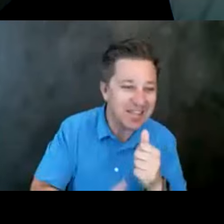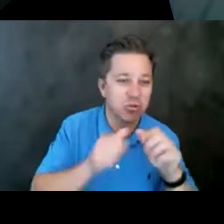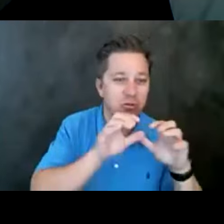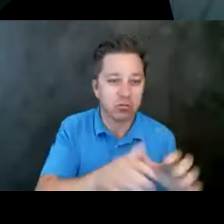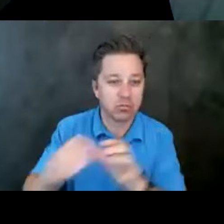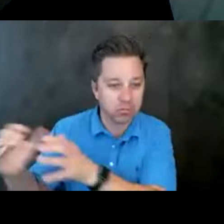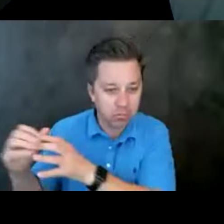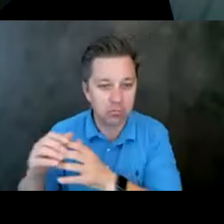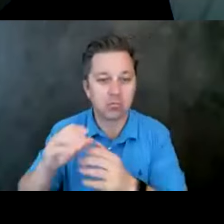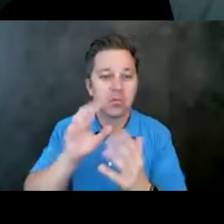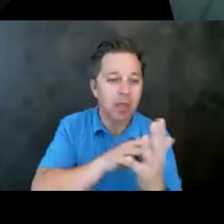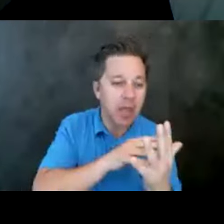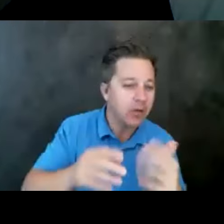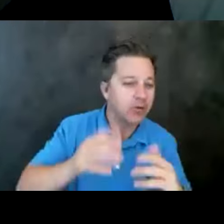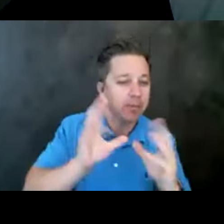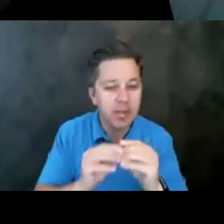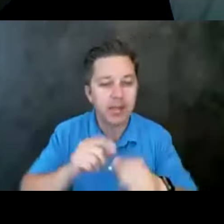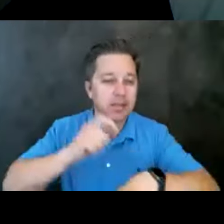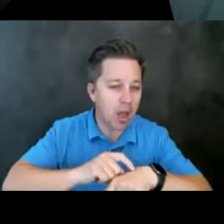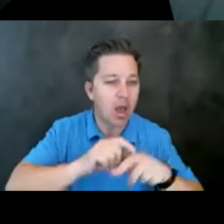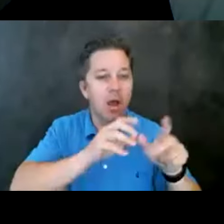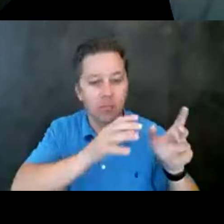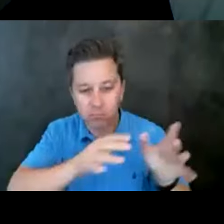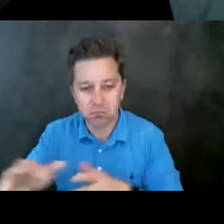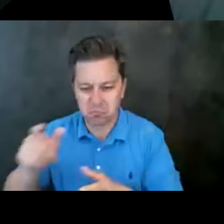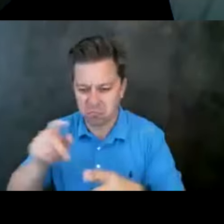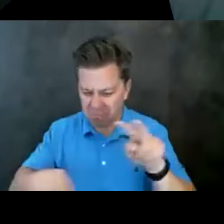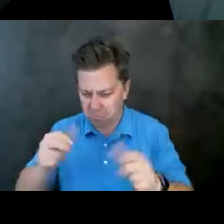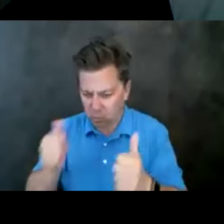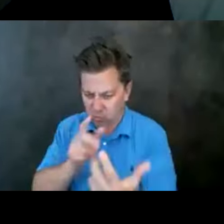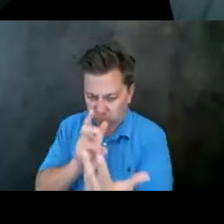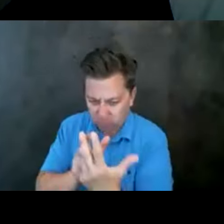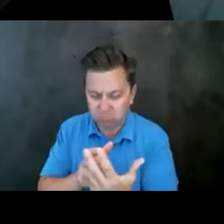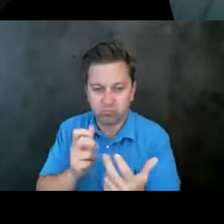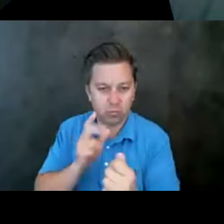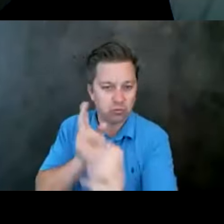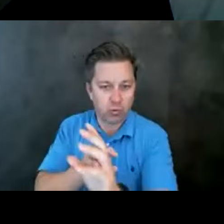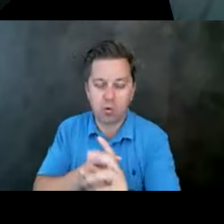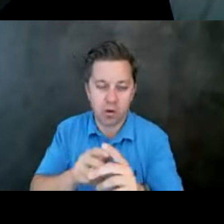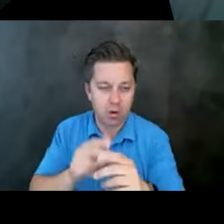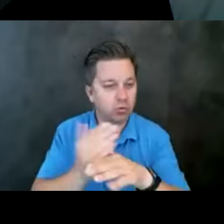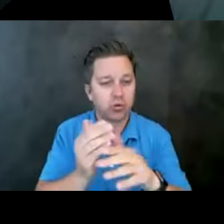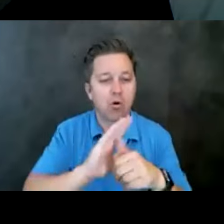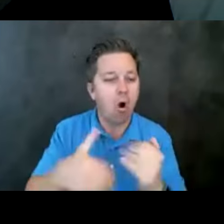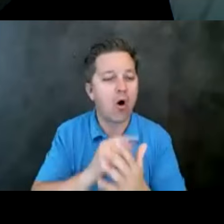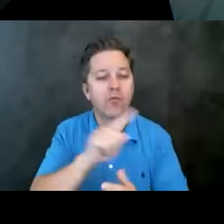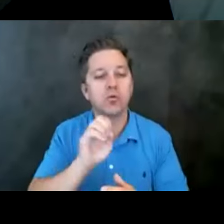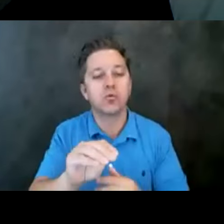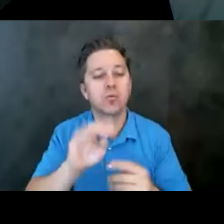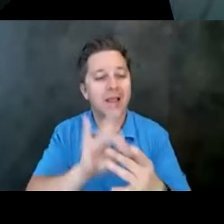meeting timelines, and when you identify which one you want to be a part of, we will get you all the zoom links and get you connected to the co-chairs.